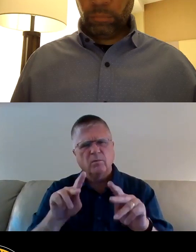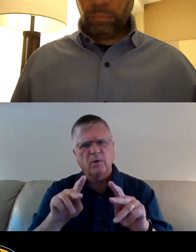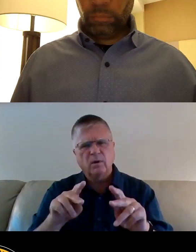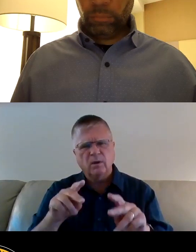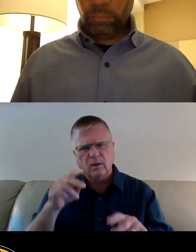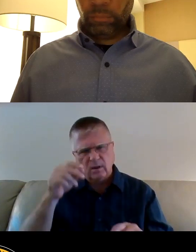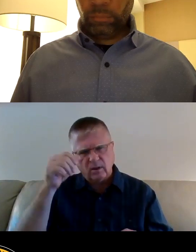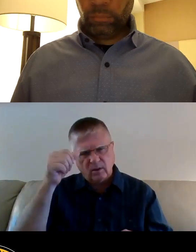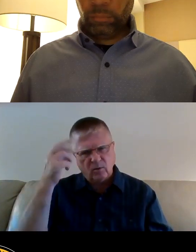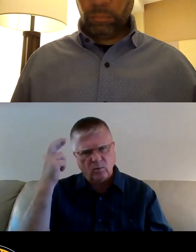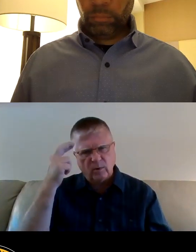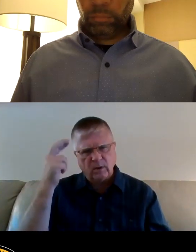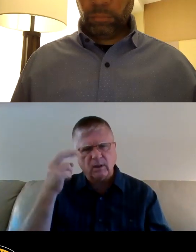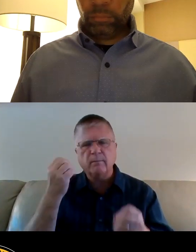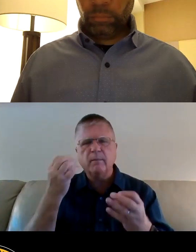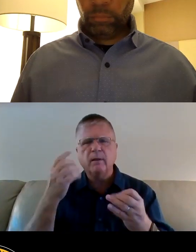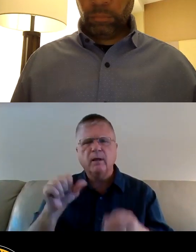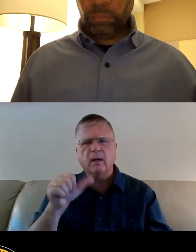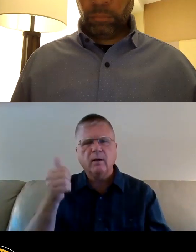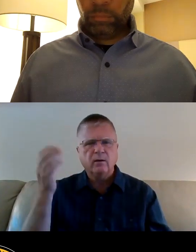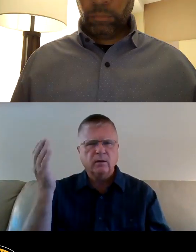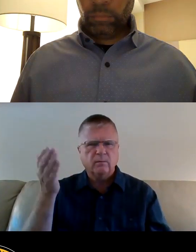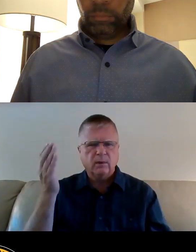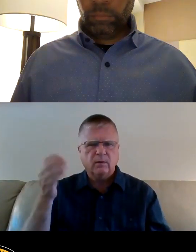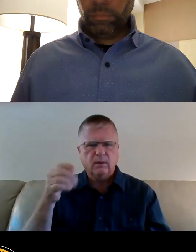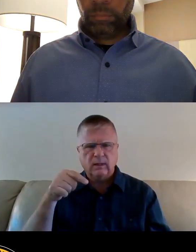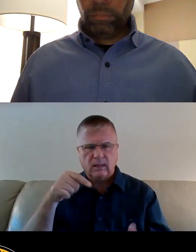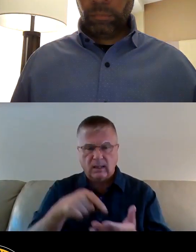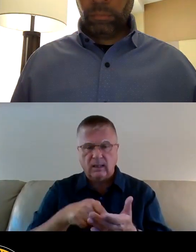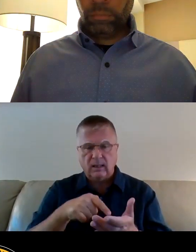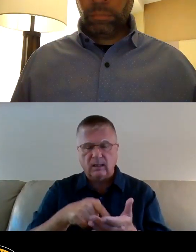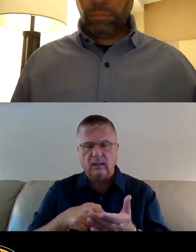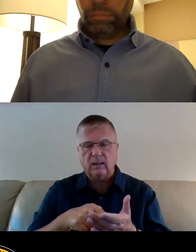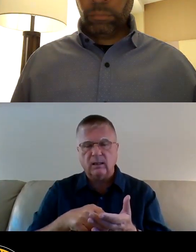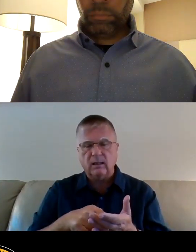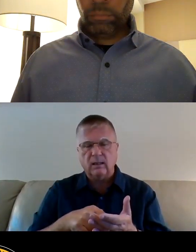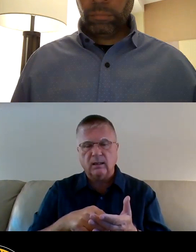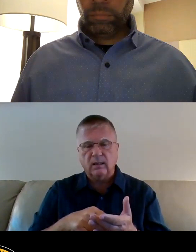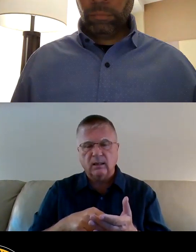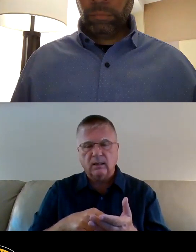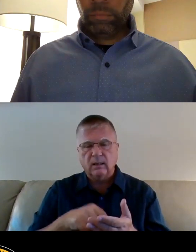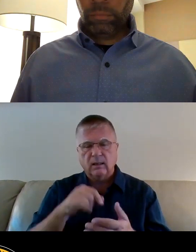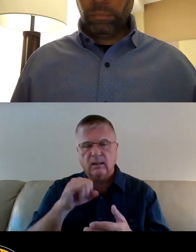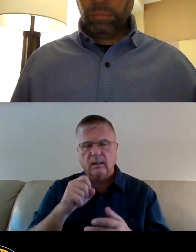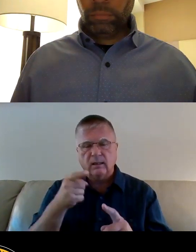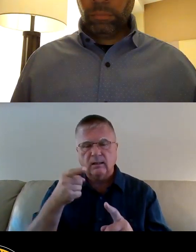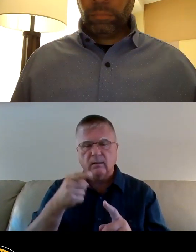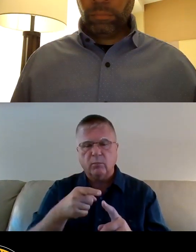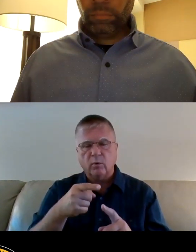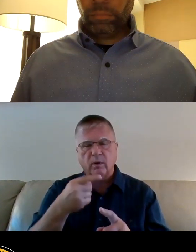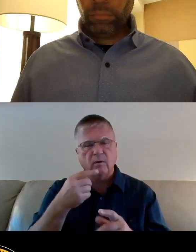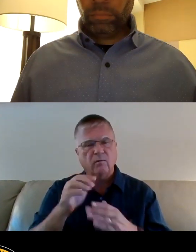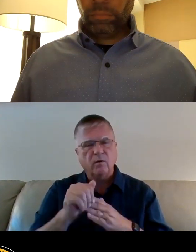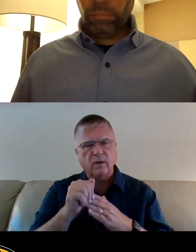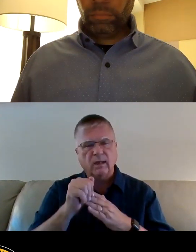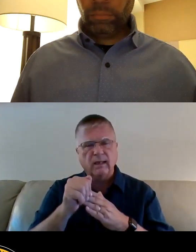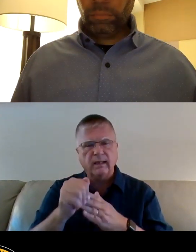so many other speakers, that this is a difficult point for leadership for